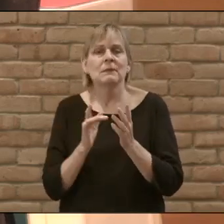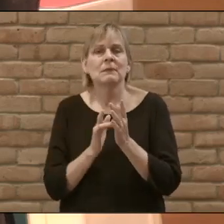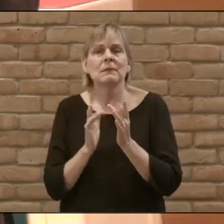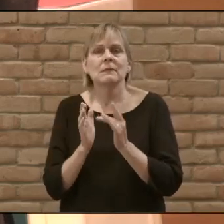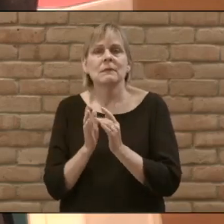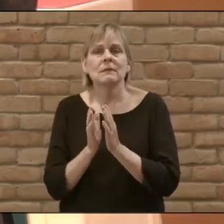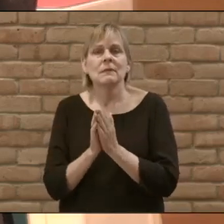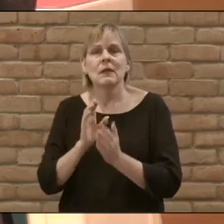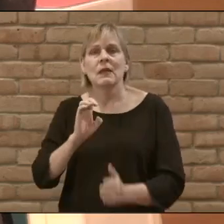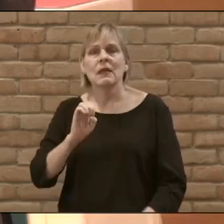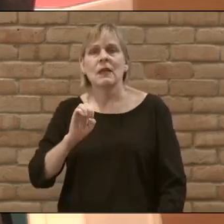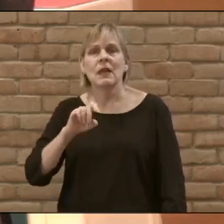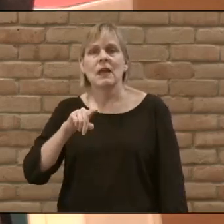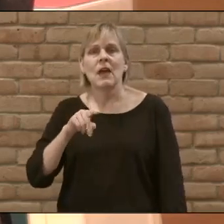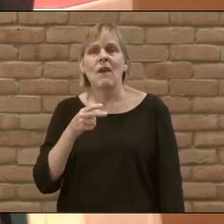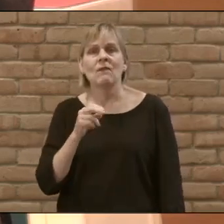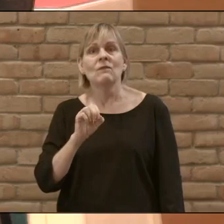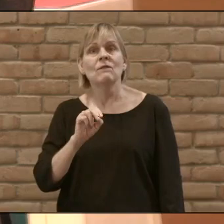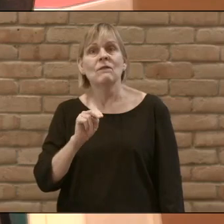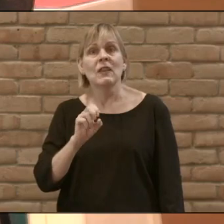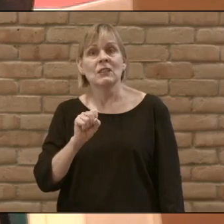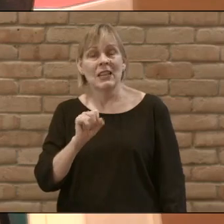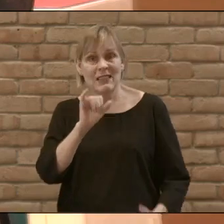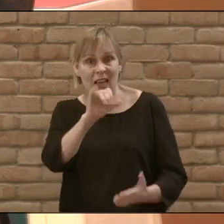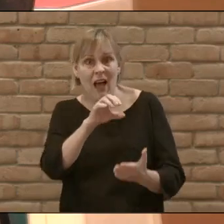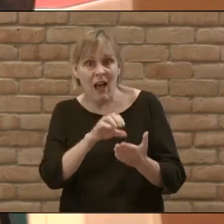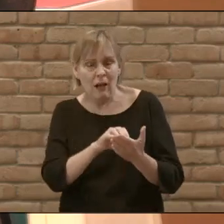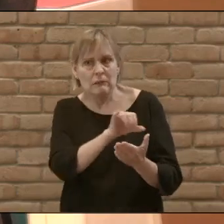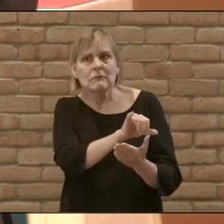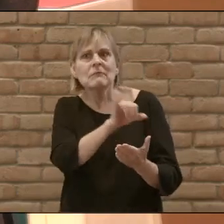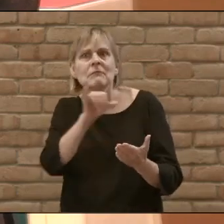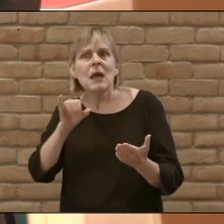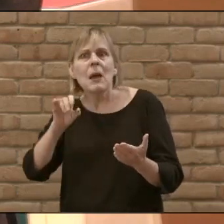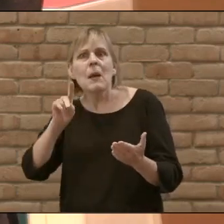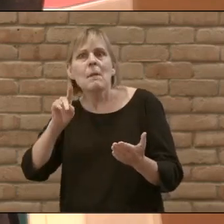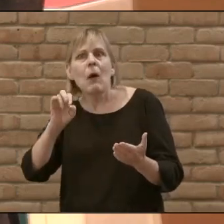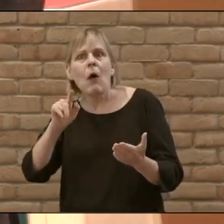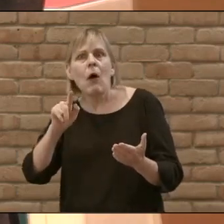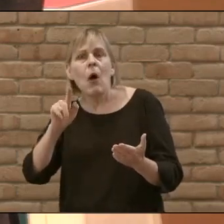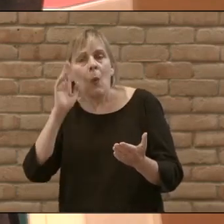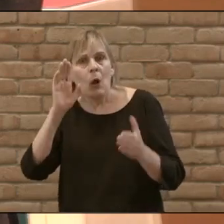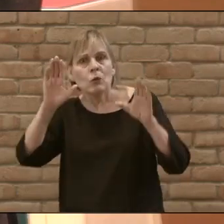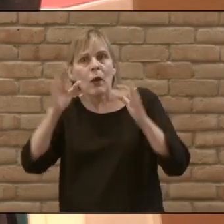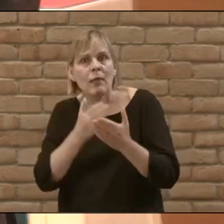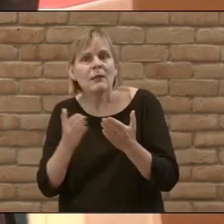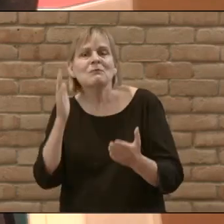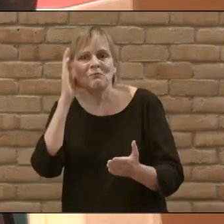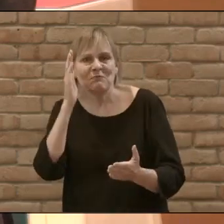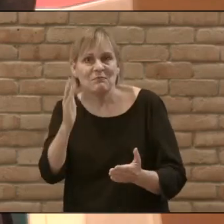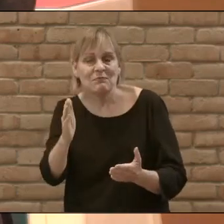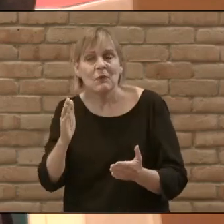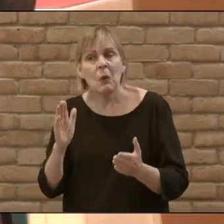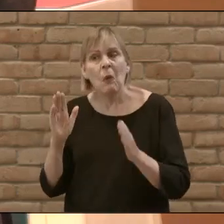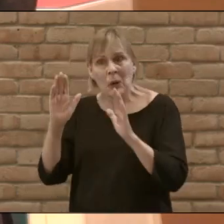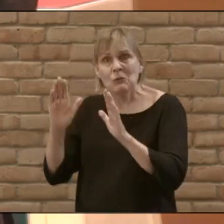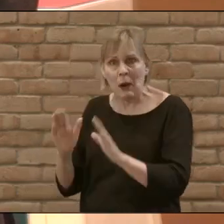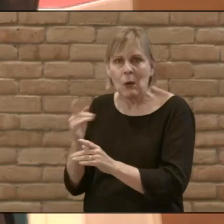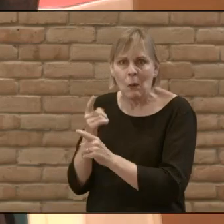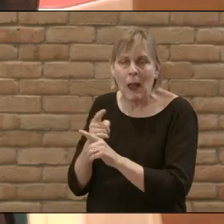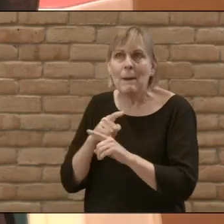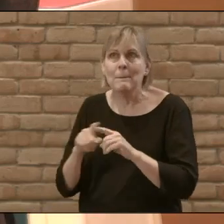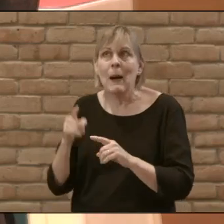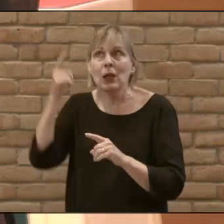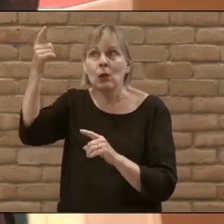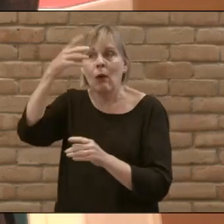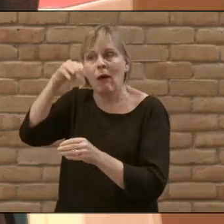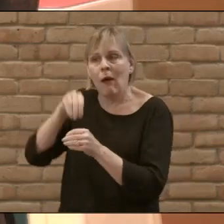Ephesians. That's Carl, Lord. And so I know that he's going to do great things for you. Not because he's so great, but because you live